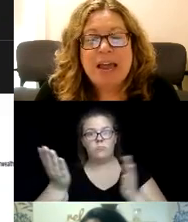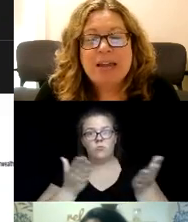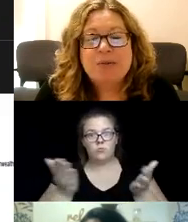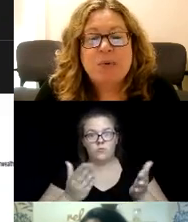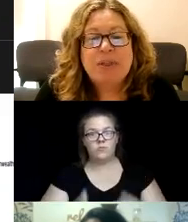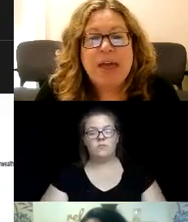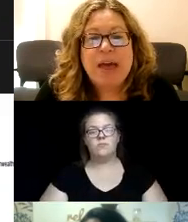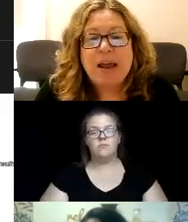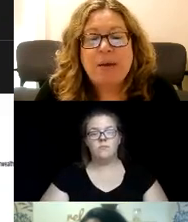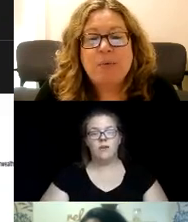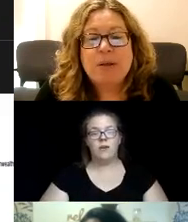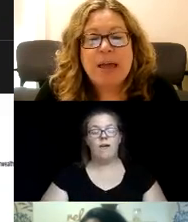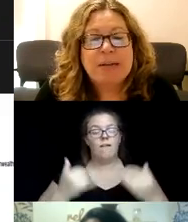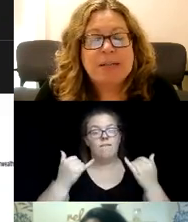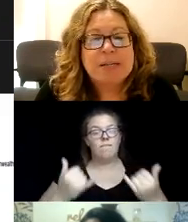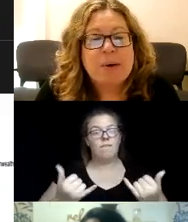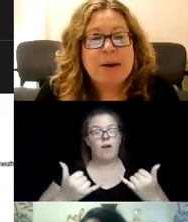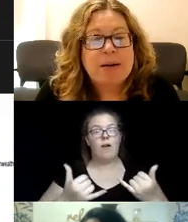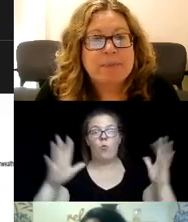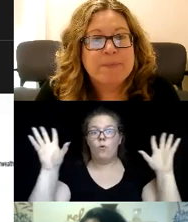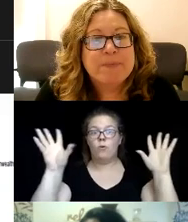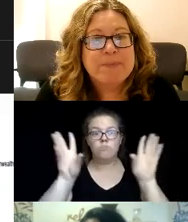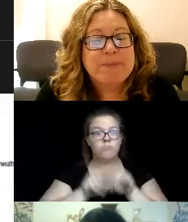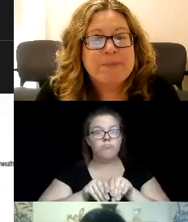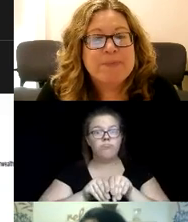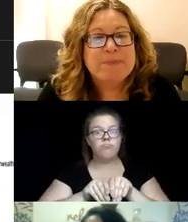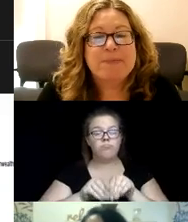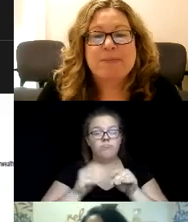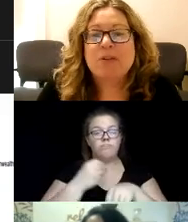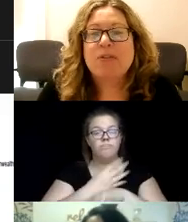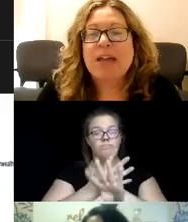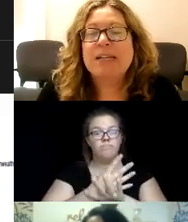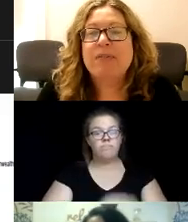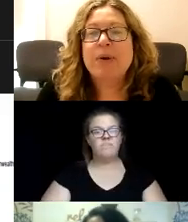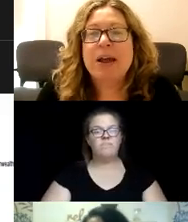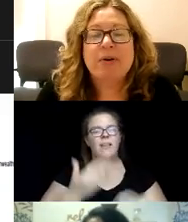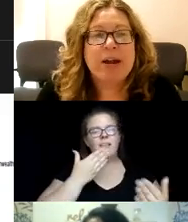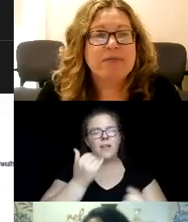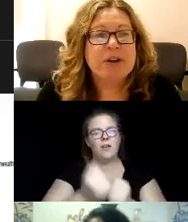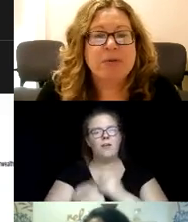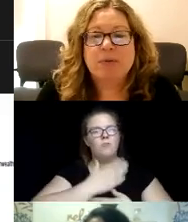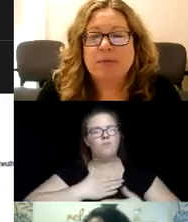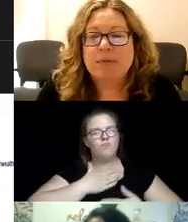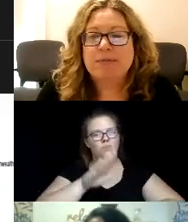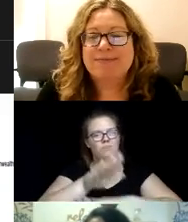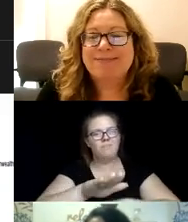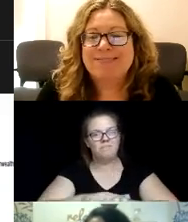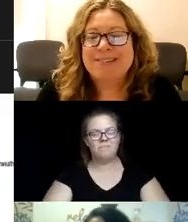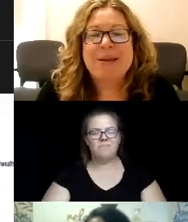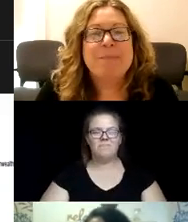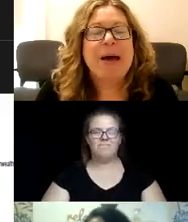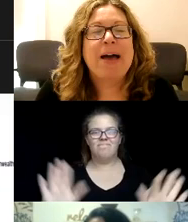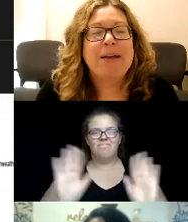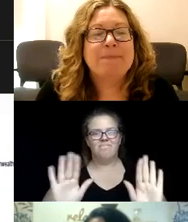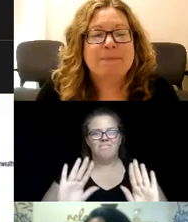And with that, I will end this webinar. So thanks, everyone. Have a great afternoon. You too.